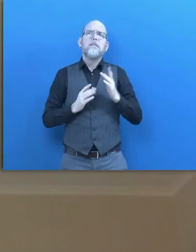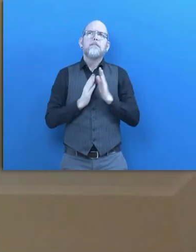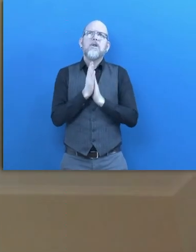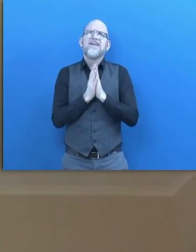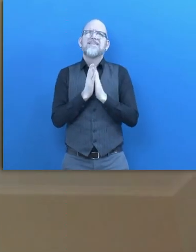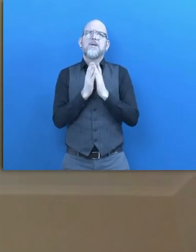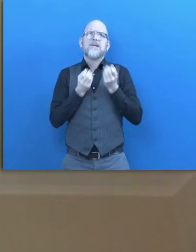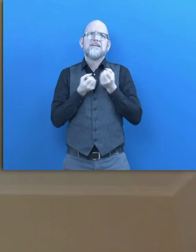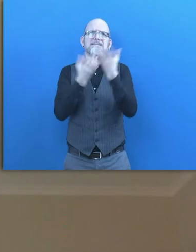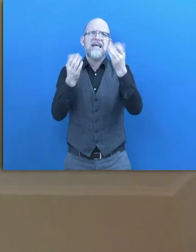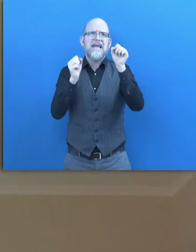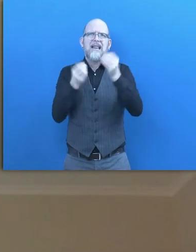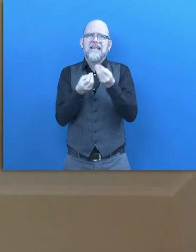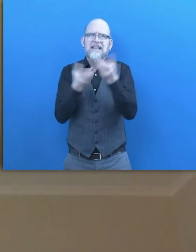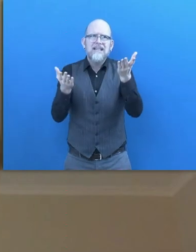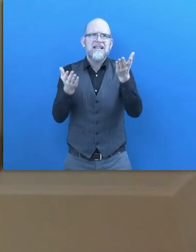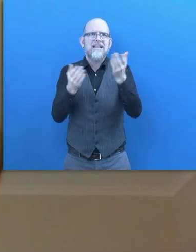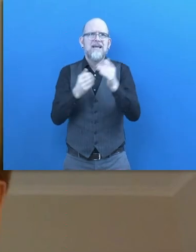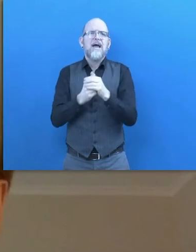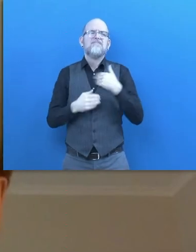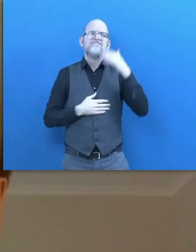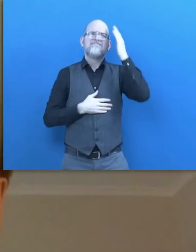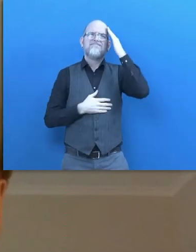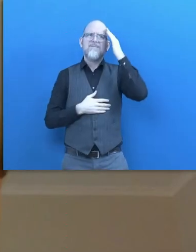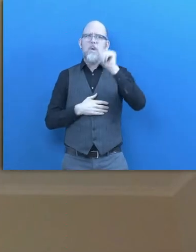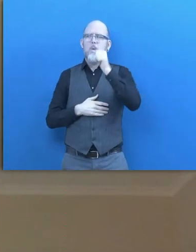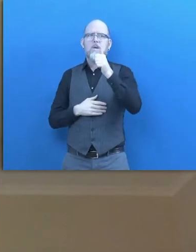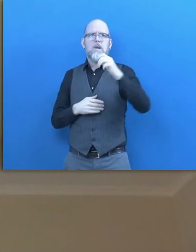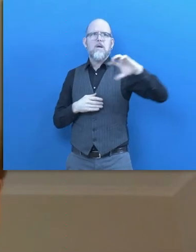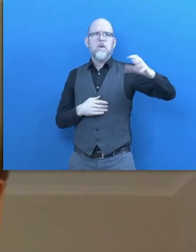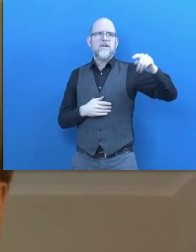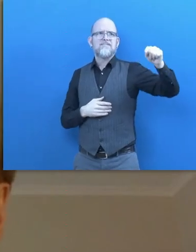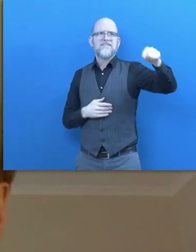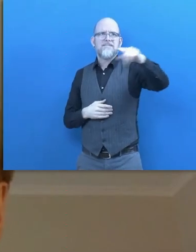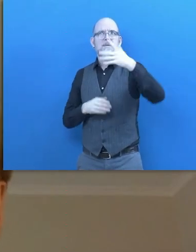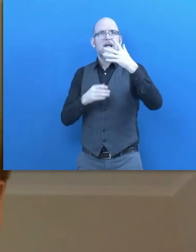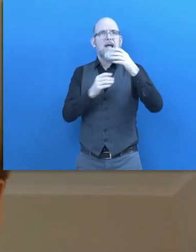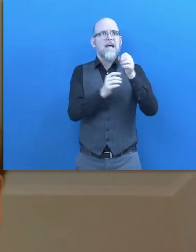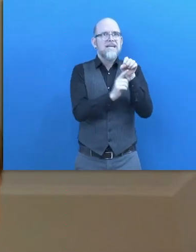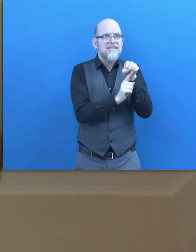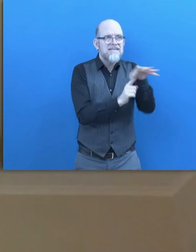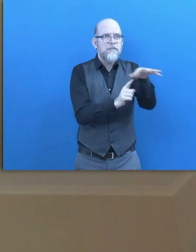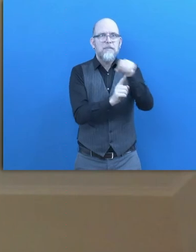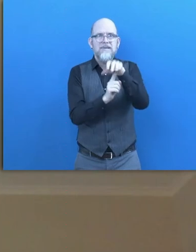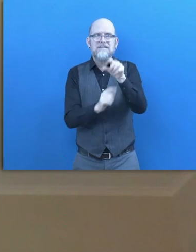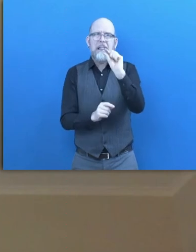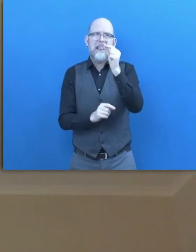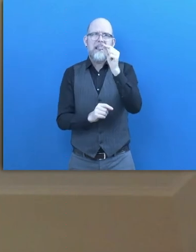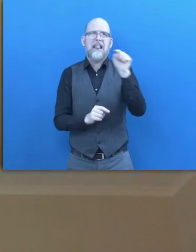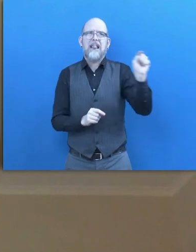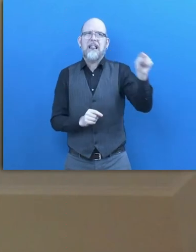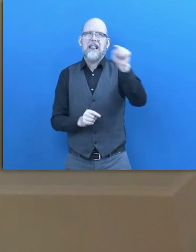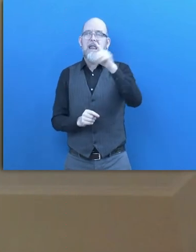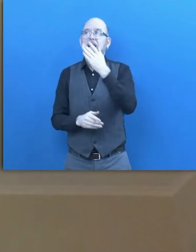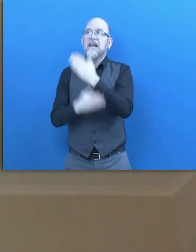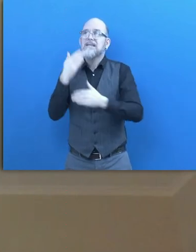in some countries that we are going to now, there is a huge lack of information for people with disability.